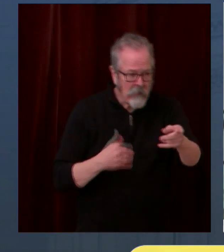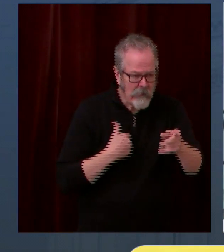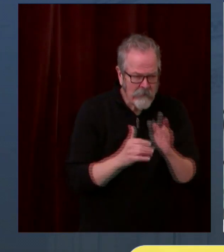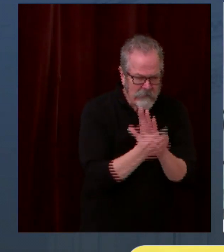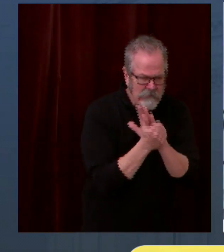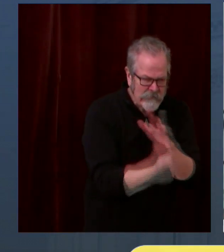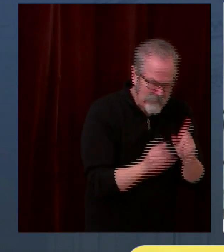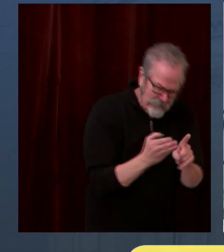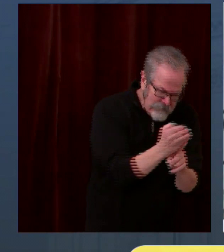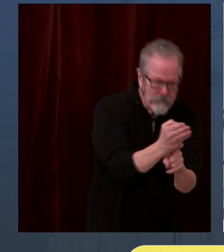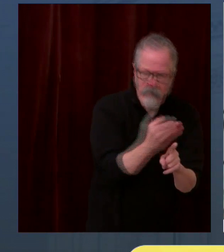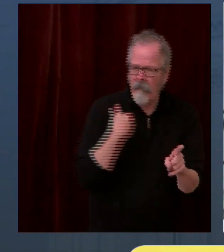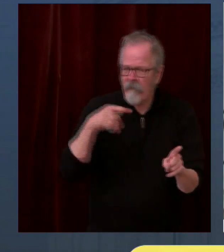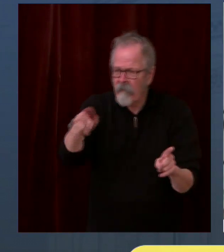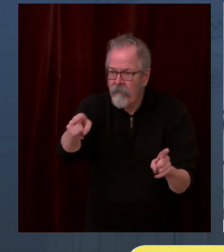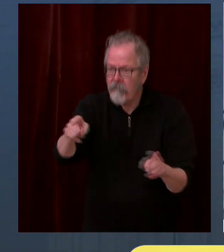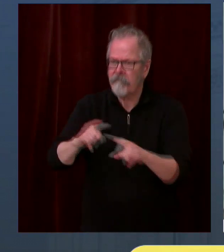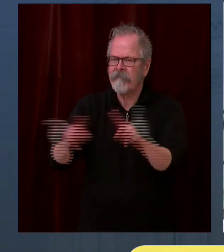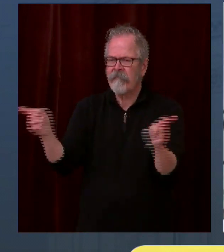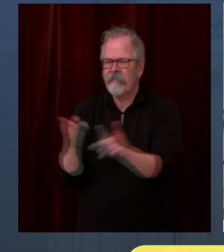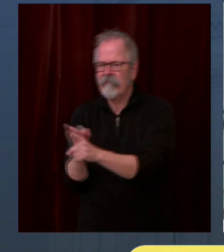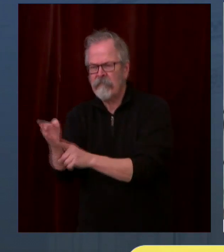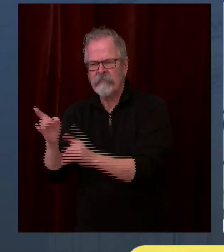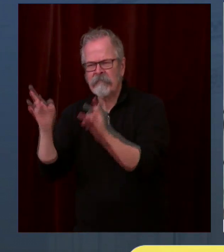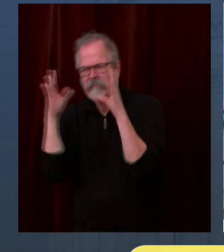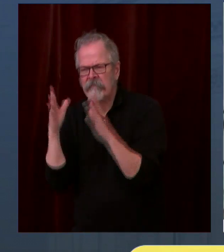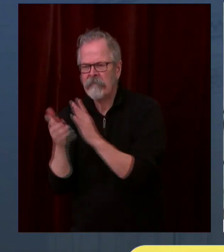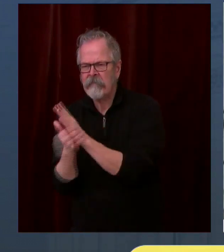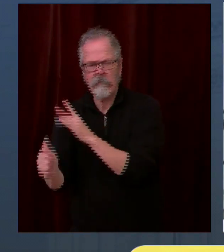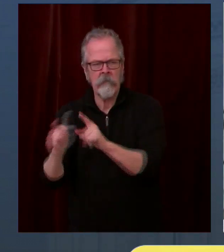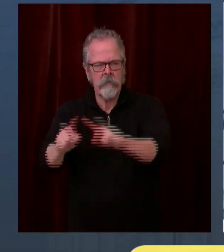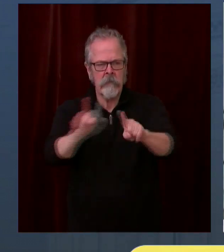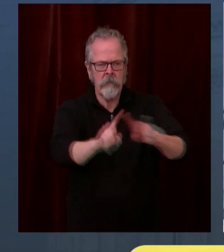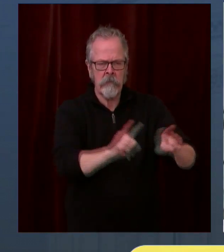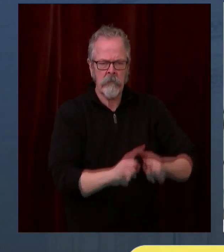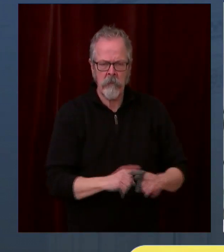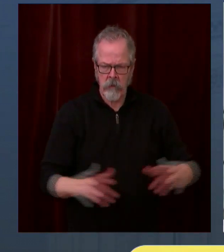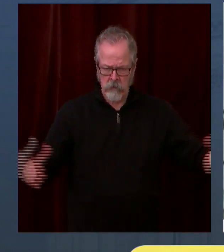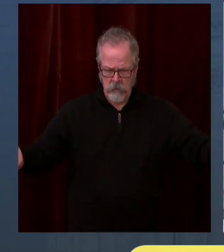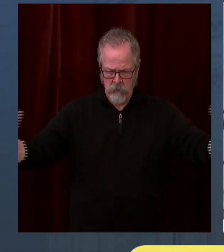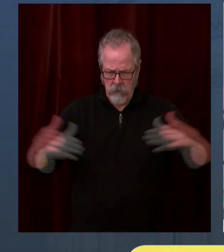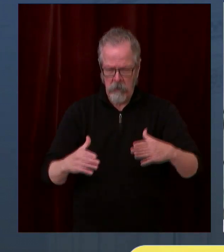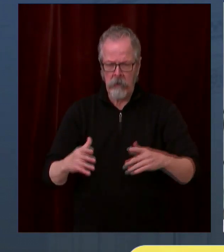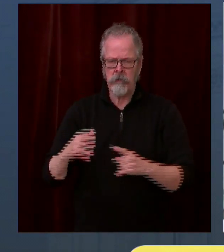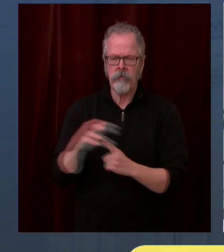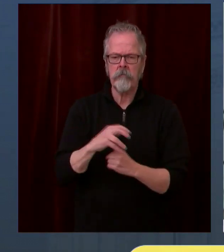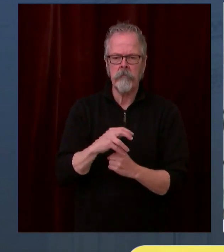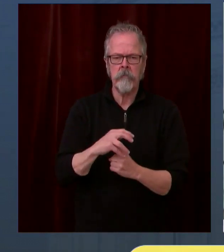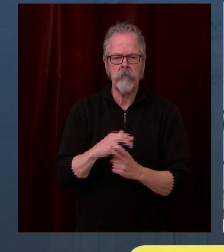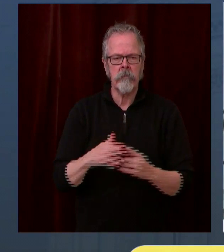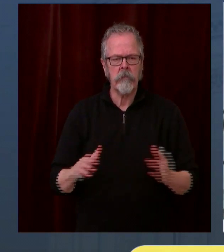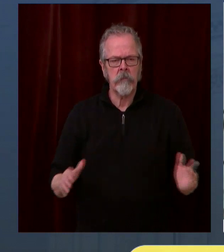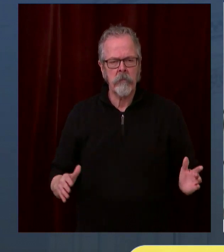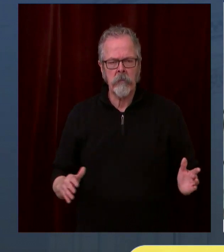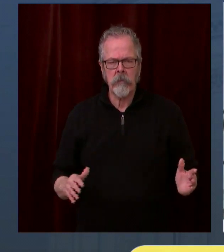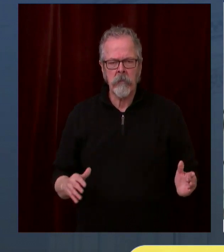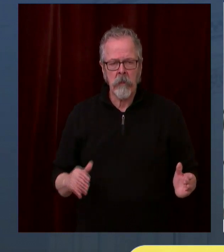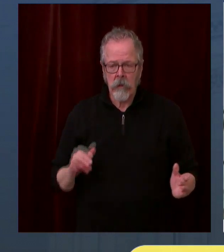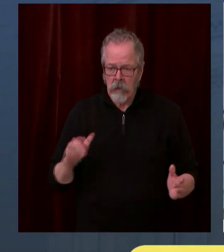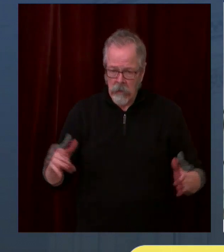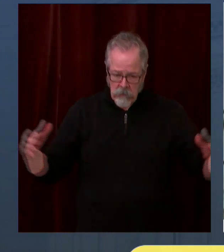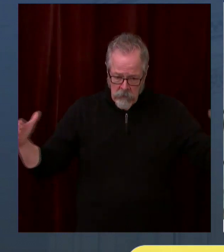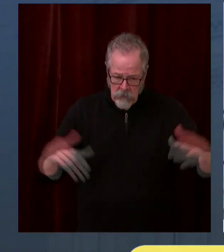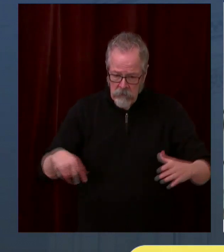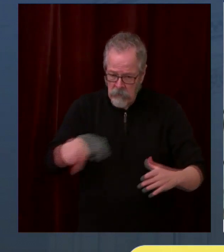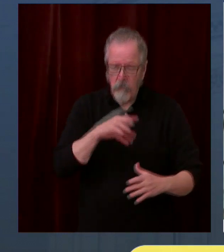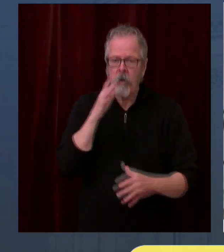seeing our state through the end of this pandemic is going to take all of us. And this command team is a model of which we can